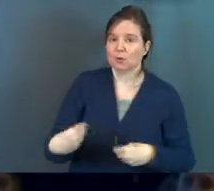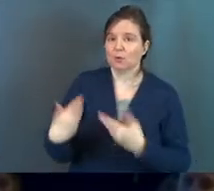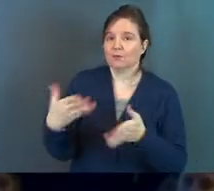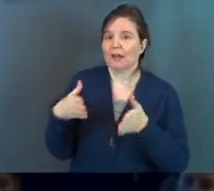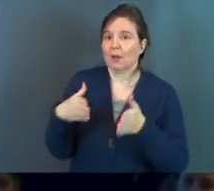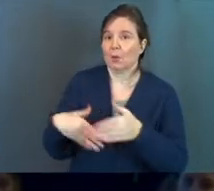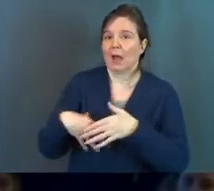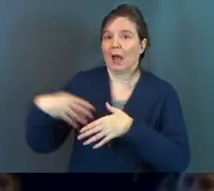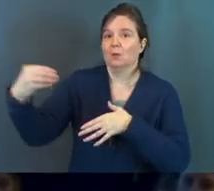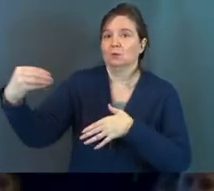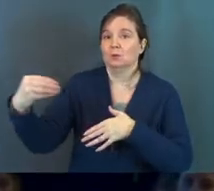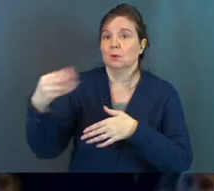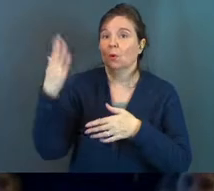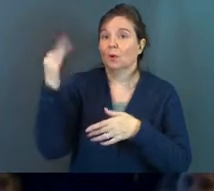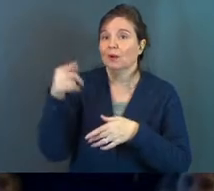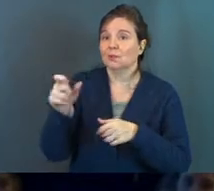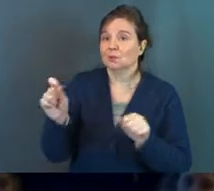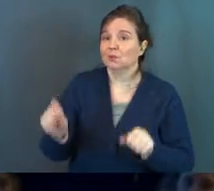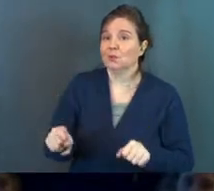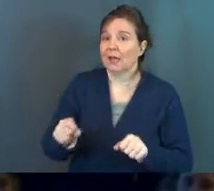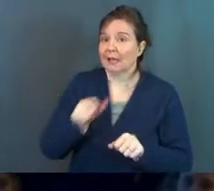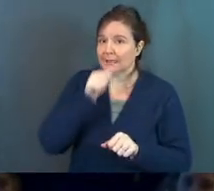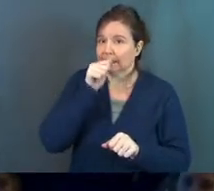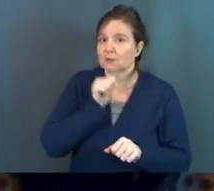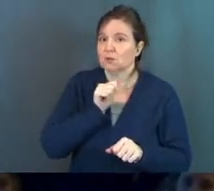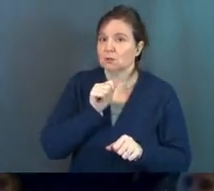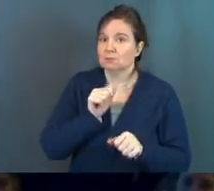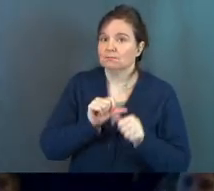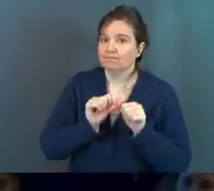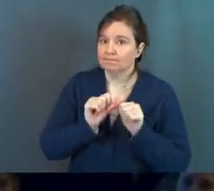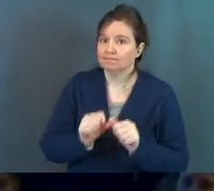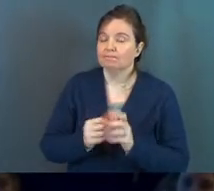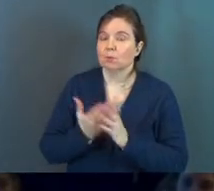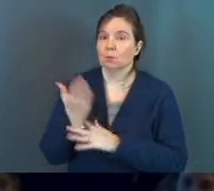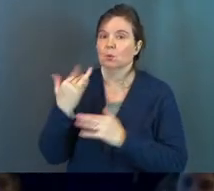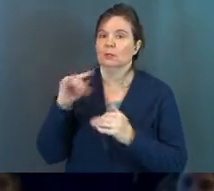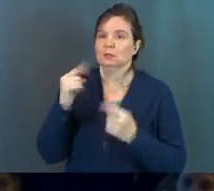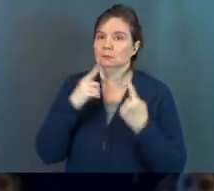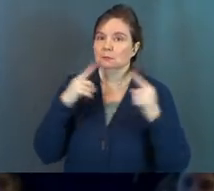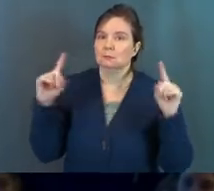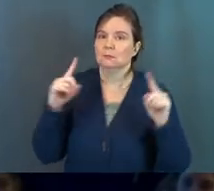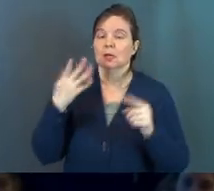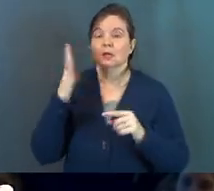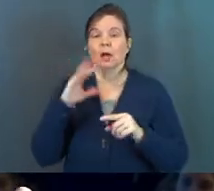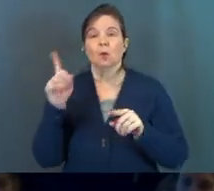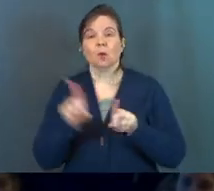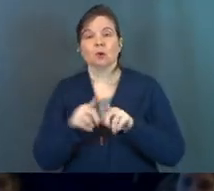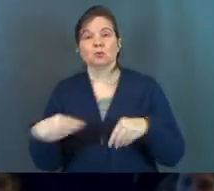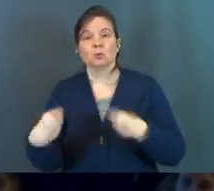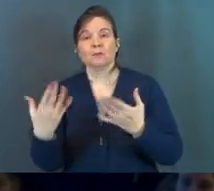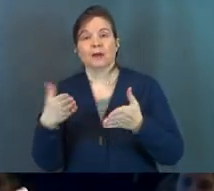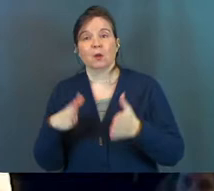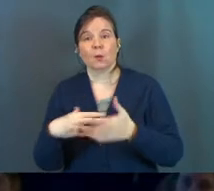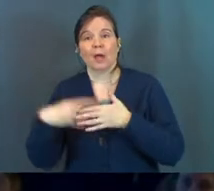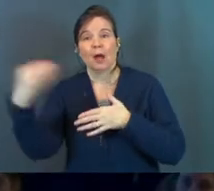provide a way out so that you can endure it. God will also always provide a way out for you and he'll be